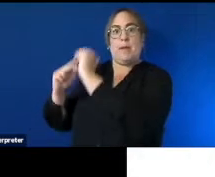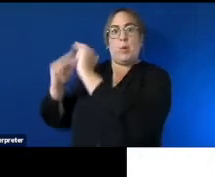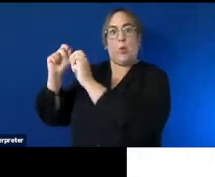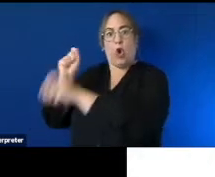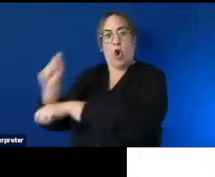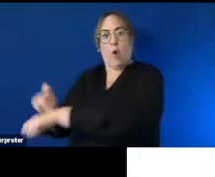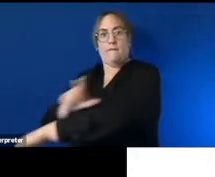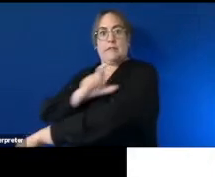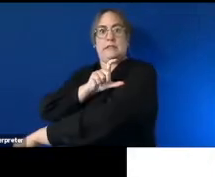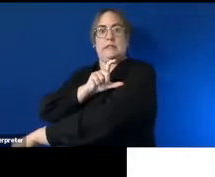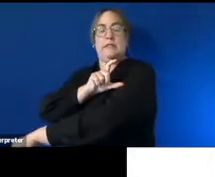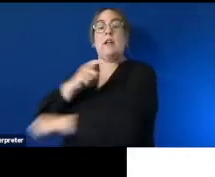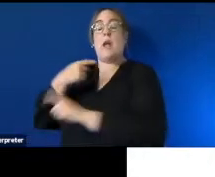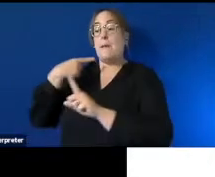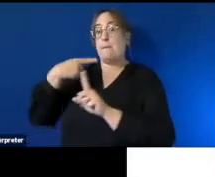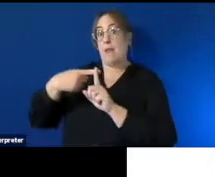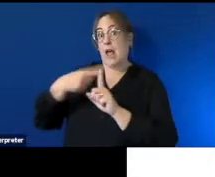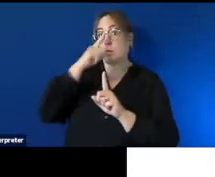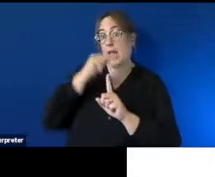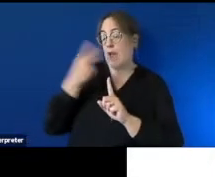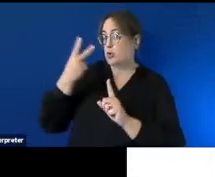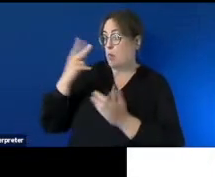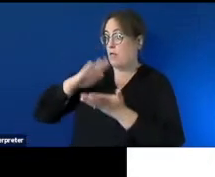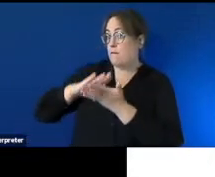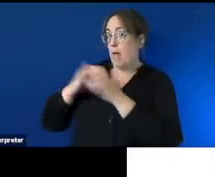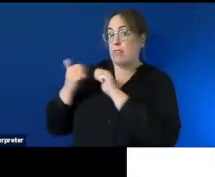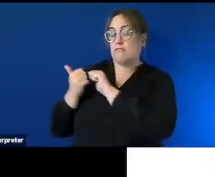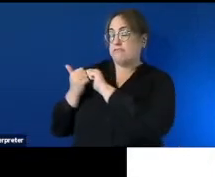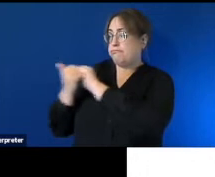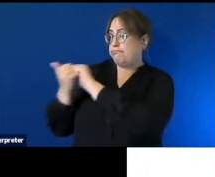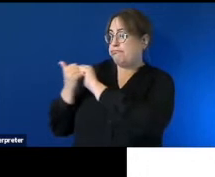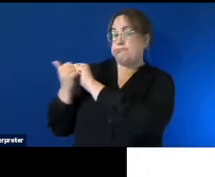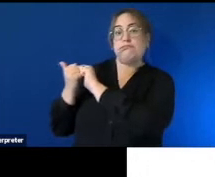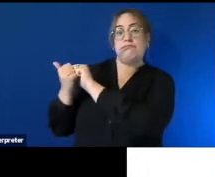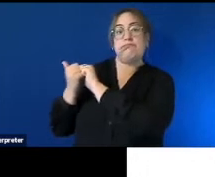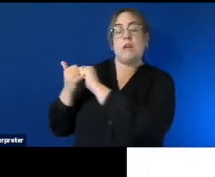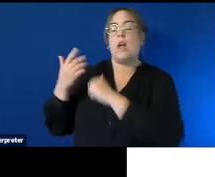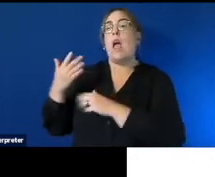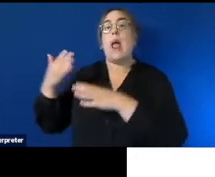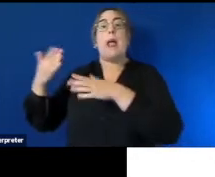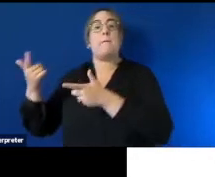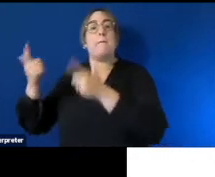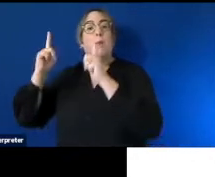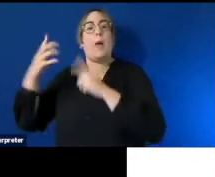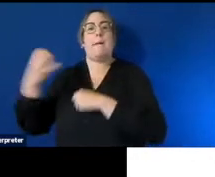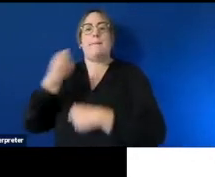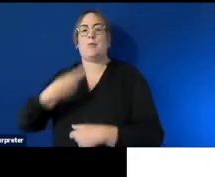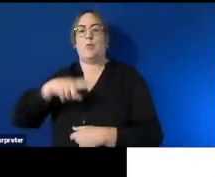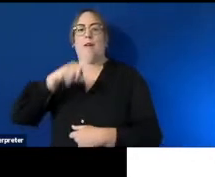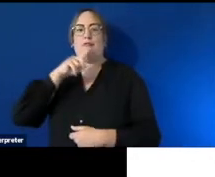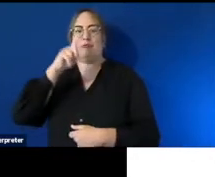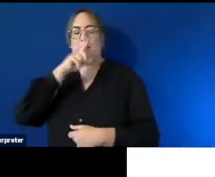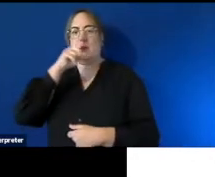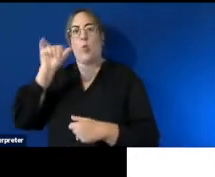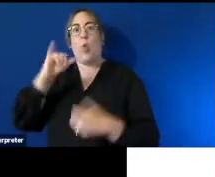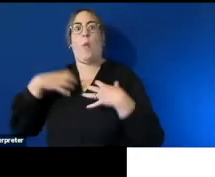delivery of a 12 month partnership and that's uh with larger employees so they need to have at least 100 employees and the partnership is a free non